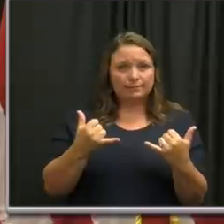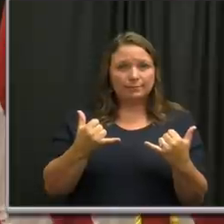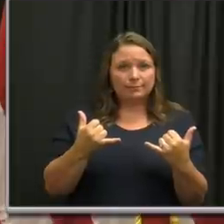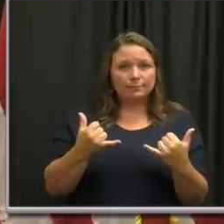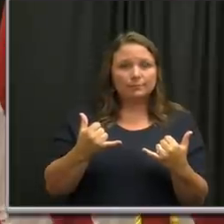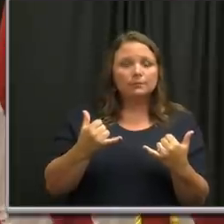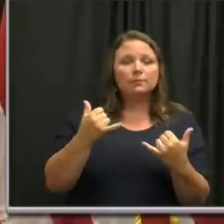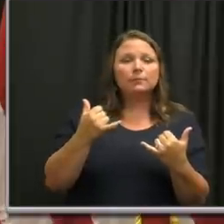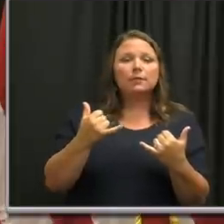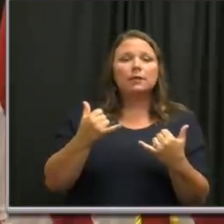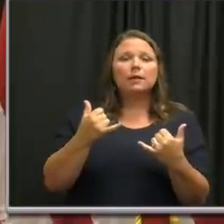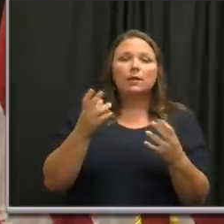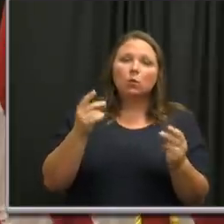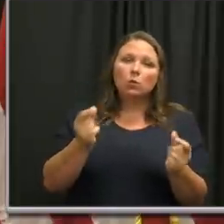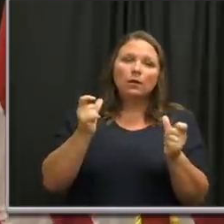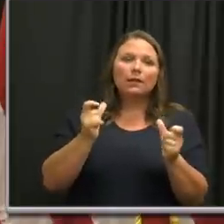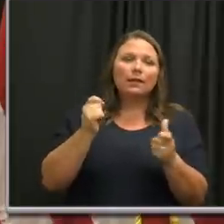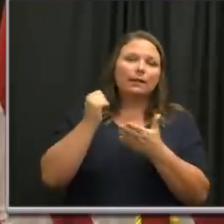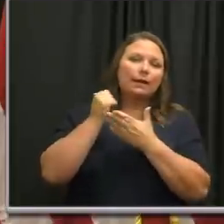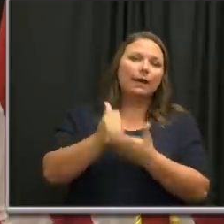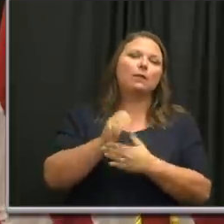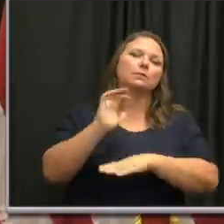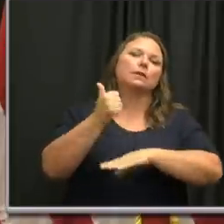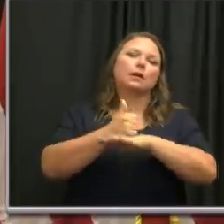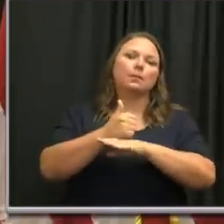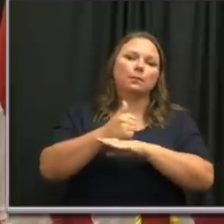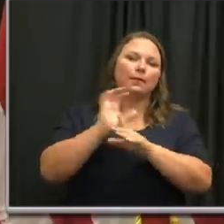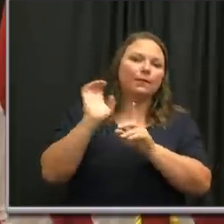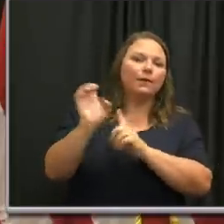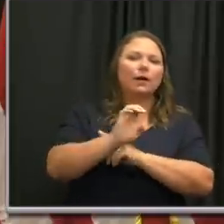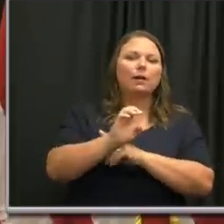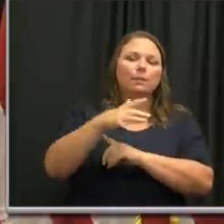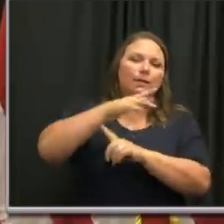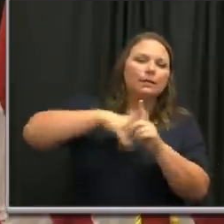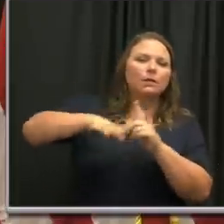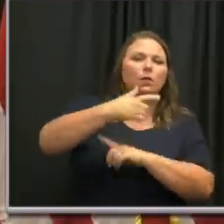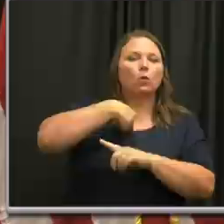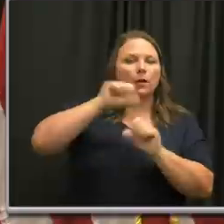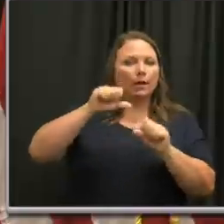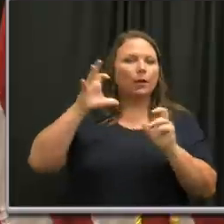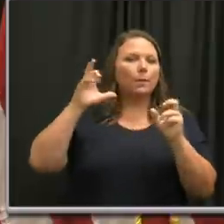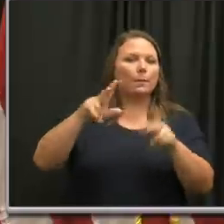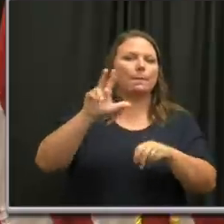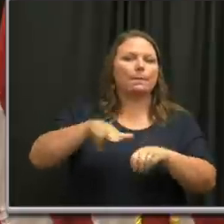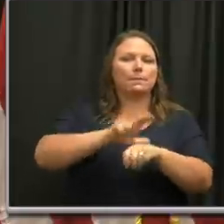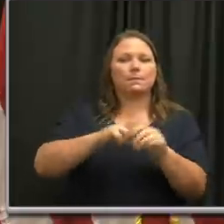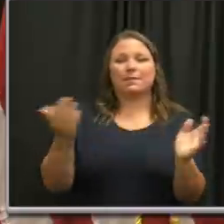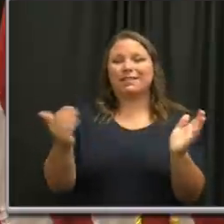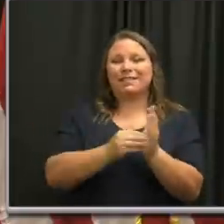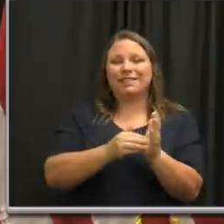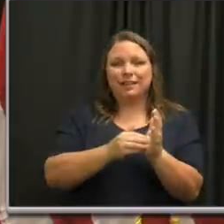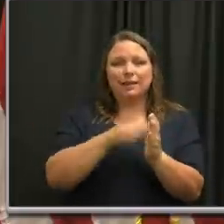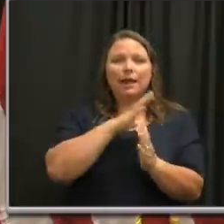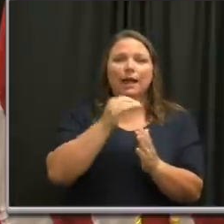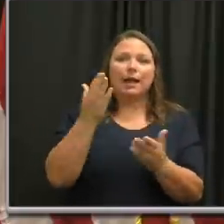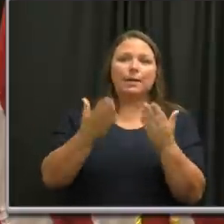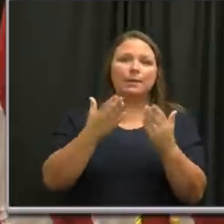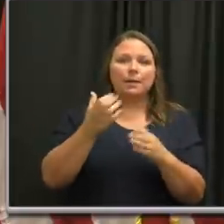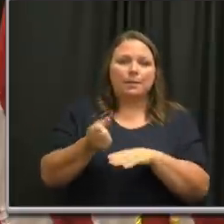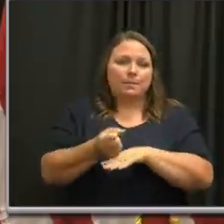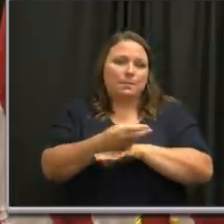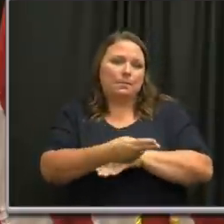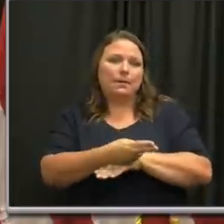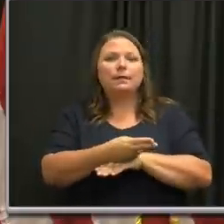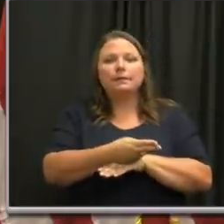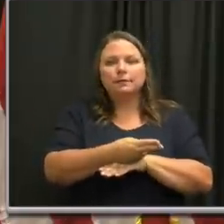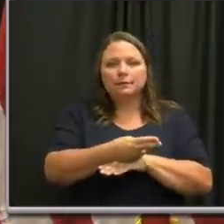To create an environment where maybe in a period of time we are back to where we were. And that we are maybe ahead of where we thought